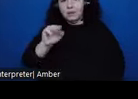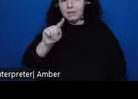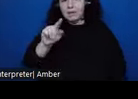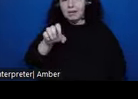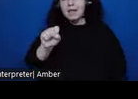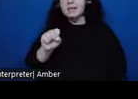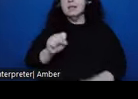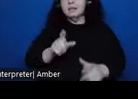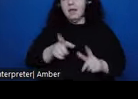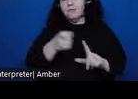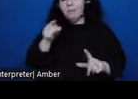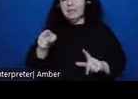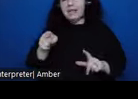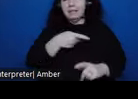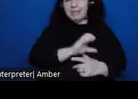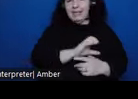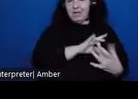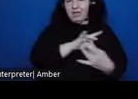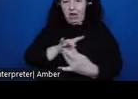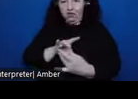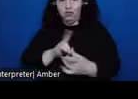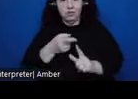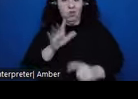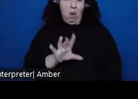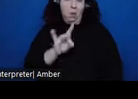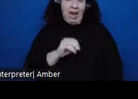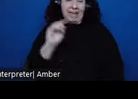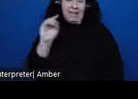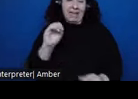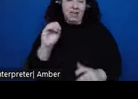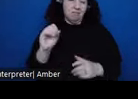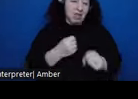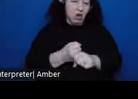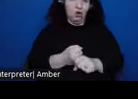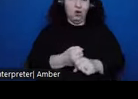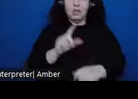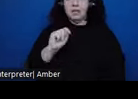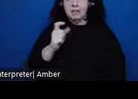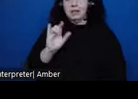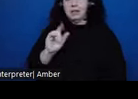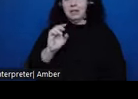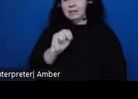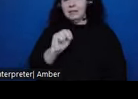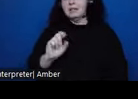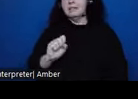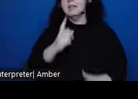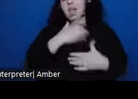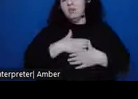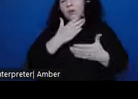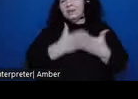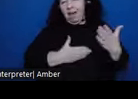So for some 80 years, the Tlaxcala Techs then did enjoy some benefits from this alliance, but they were constantly